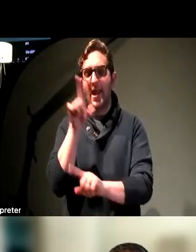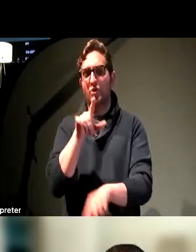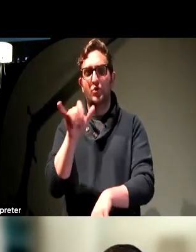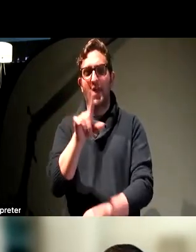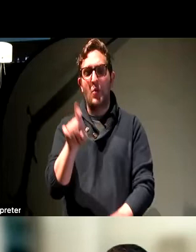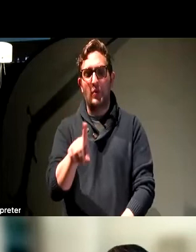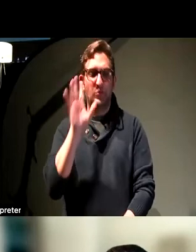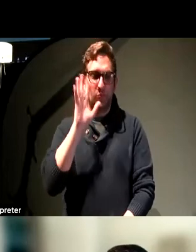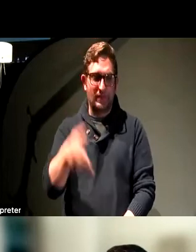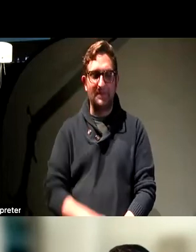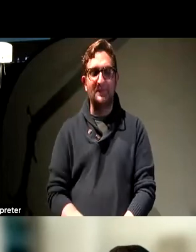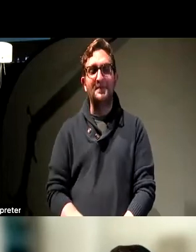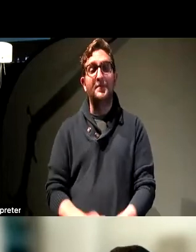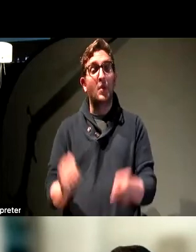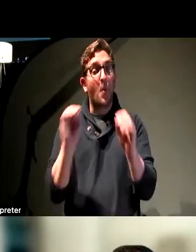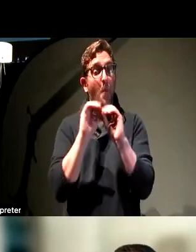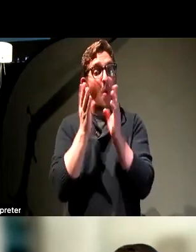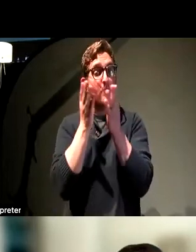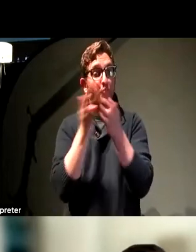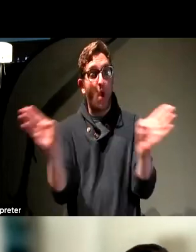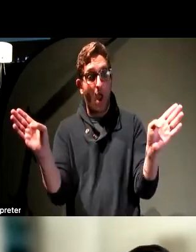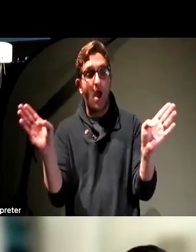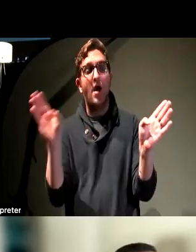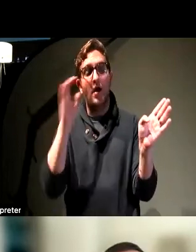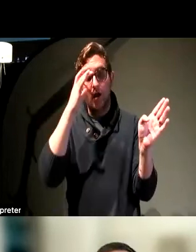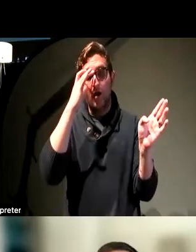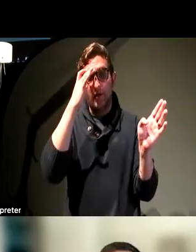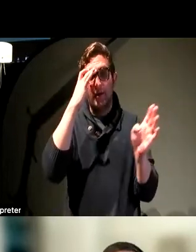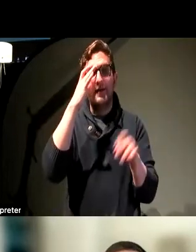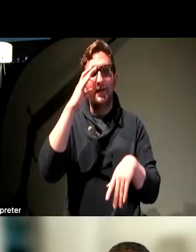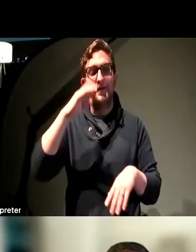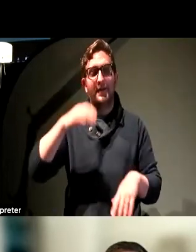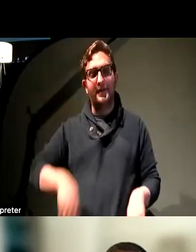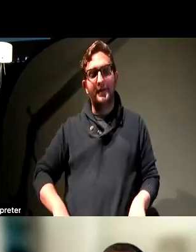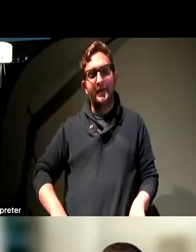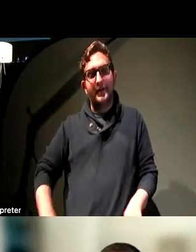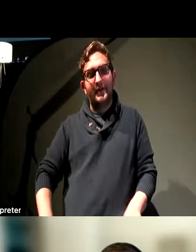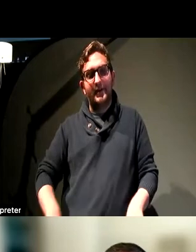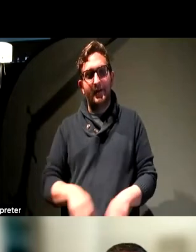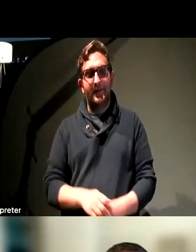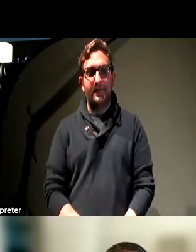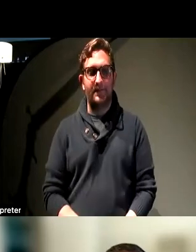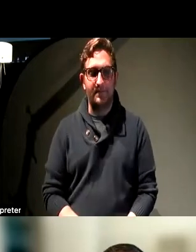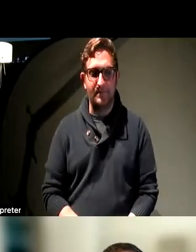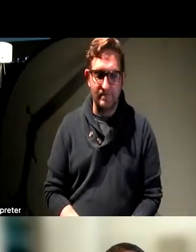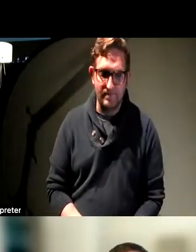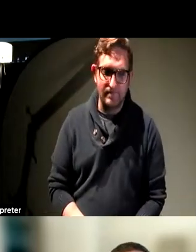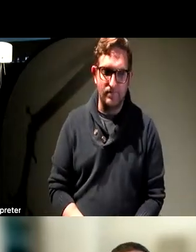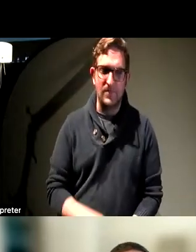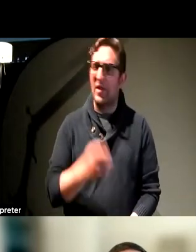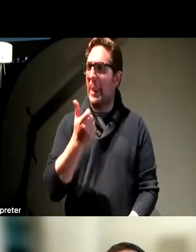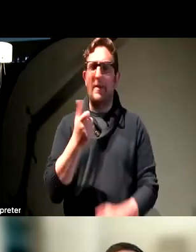So more broadly, apologies, there's a street sweeper going down the street if there's some background noise.